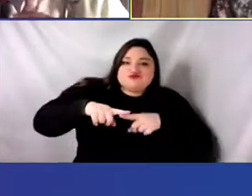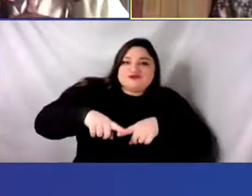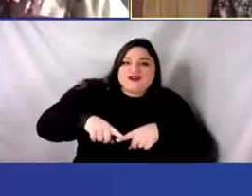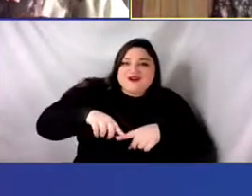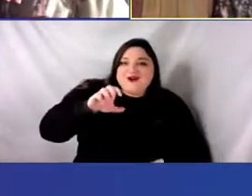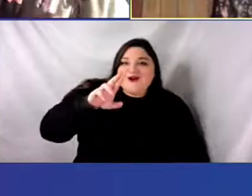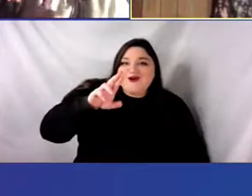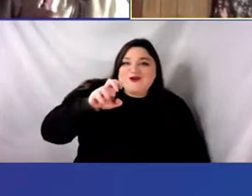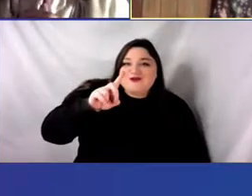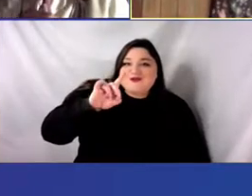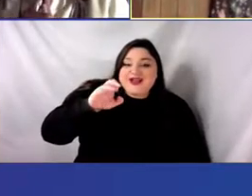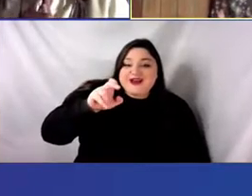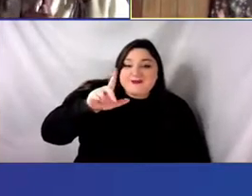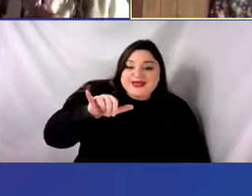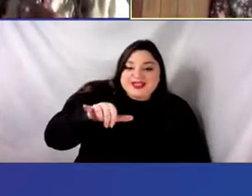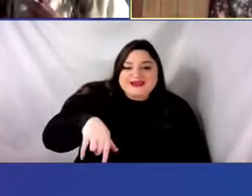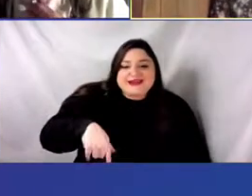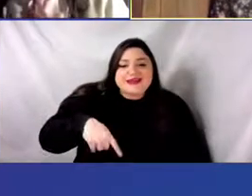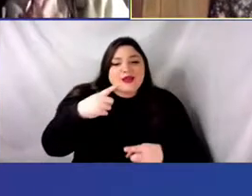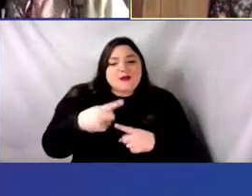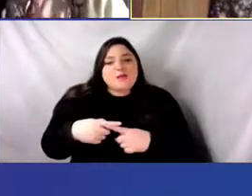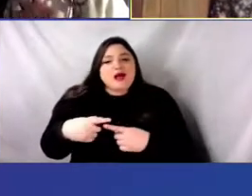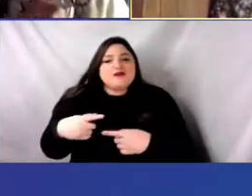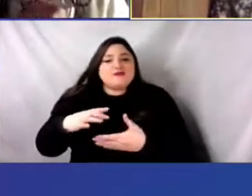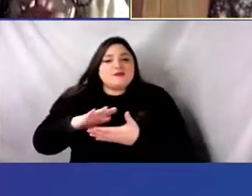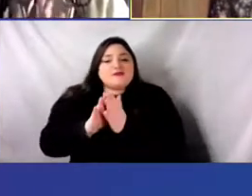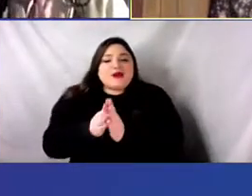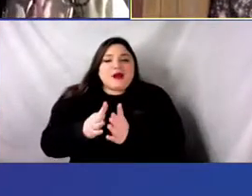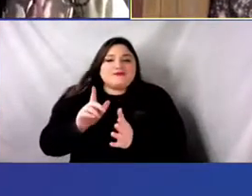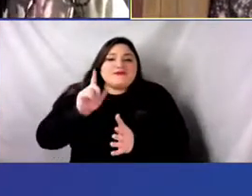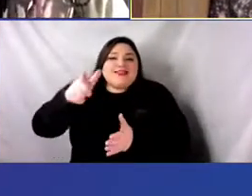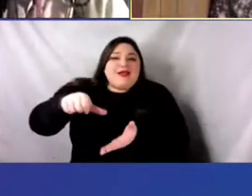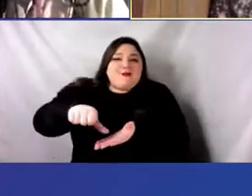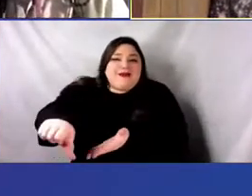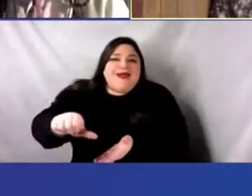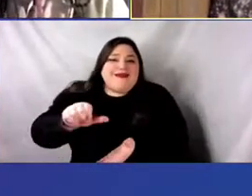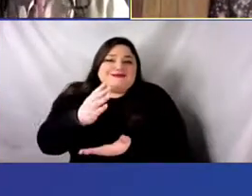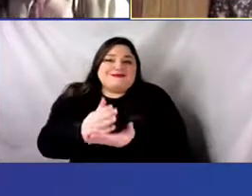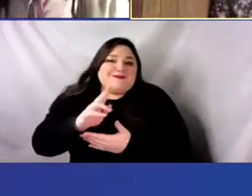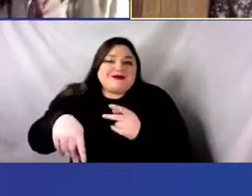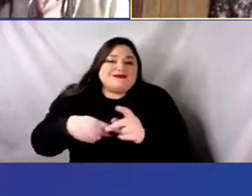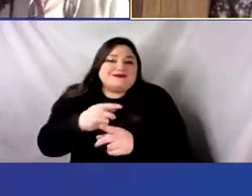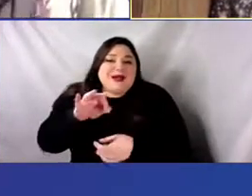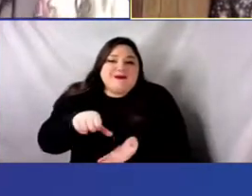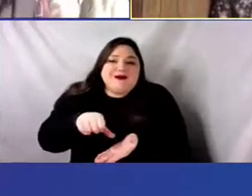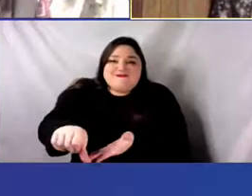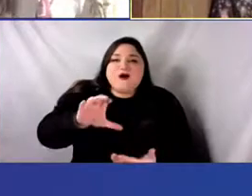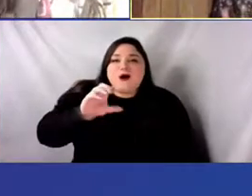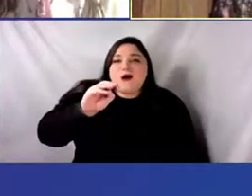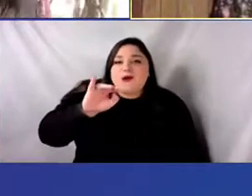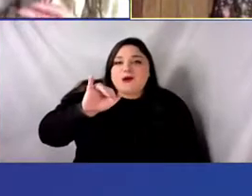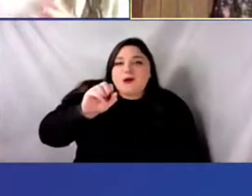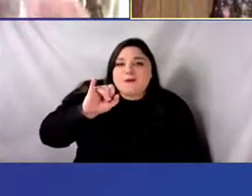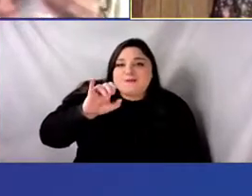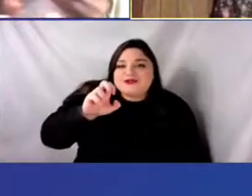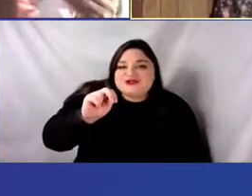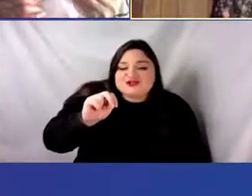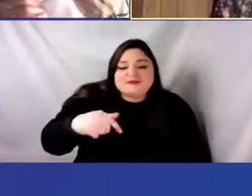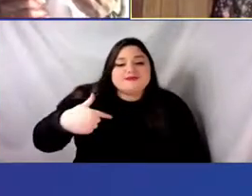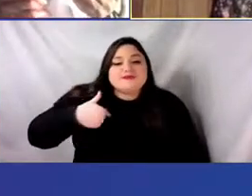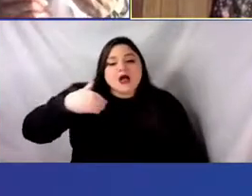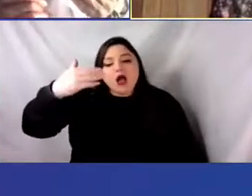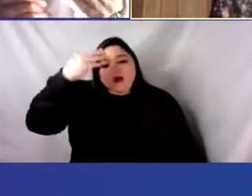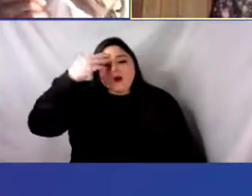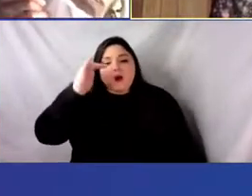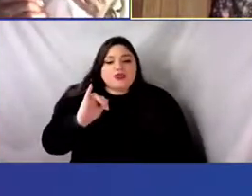I've heard of folks leaving the fields, um, at, uh, at different ages, folks who were